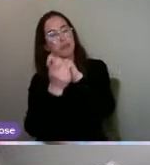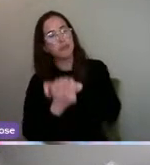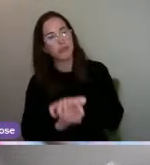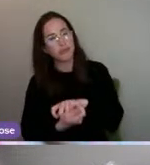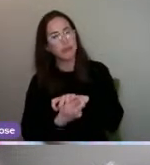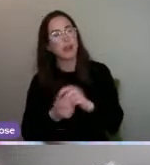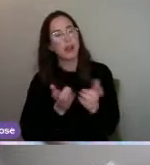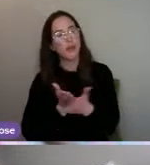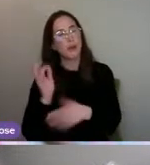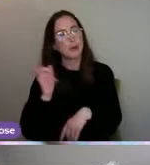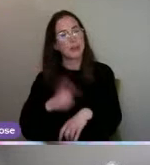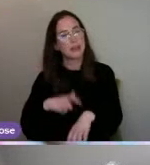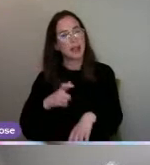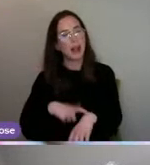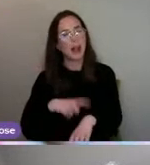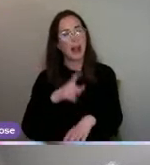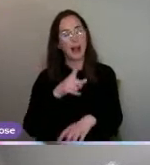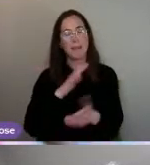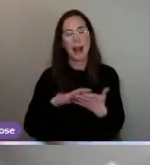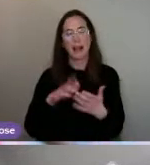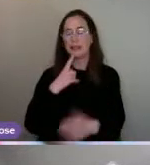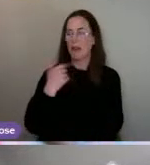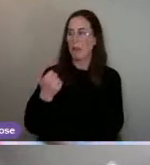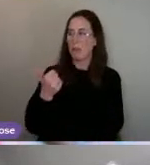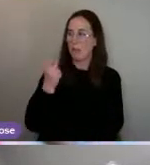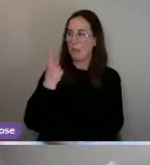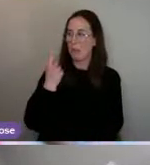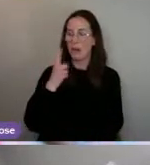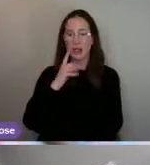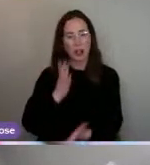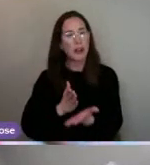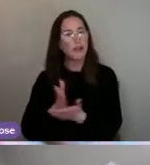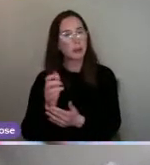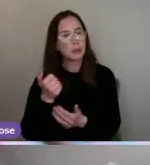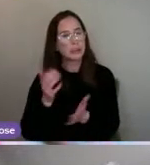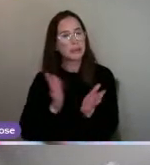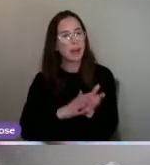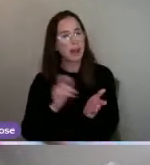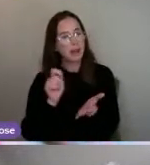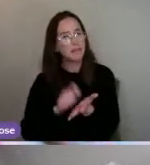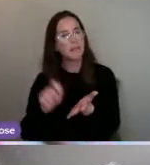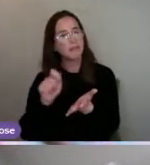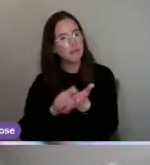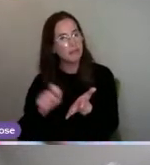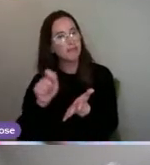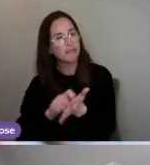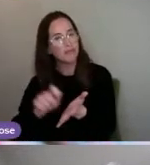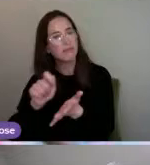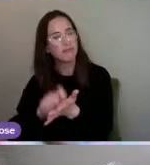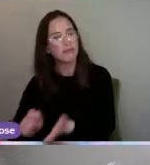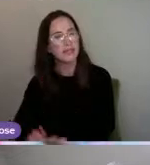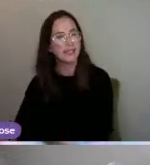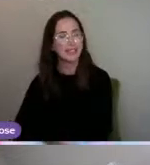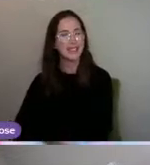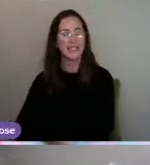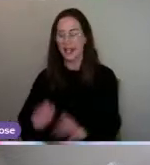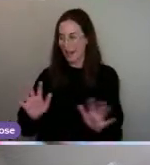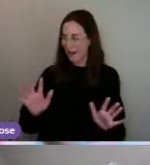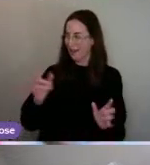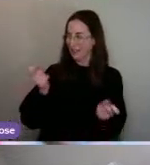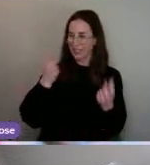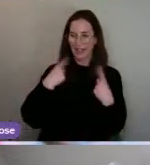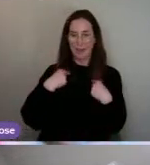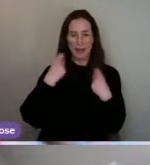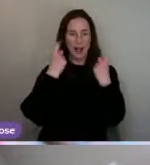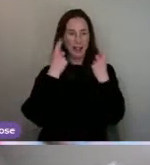idea. Six months or something could do it, couldn't you? I was just thinking maybe, like, it's just given me an idea, like, you know, those